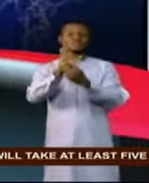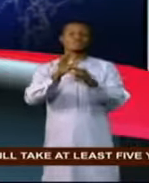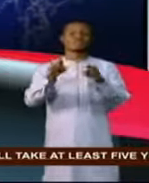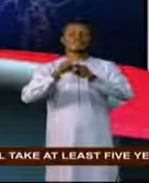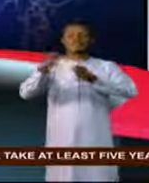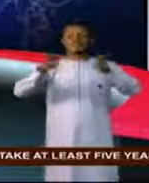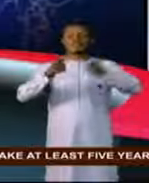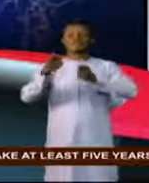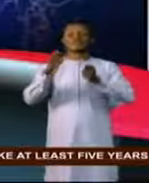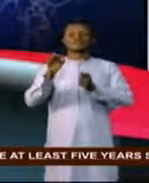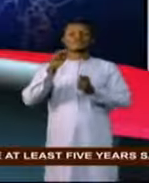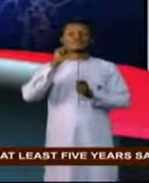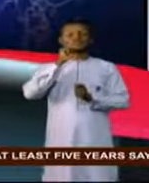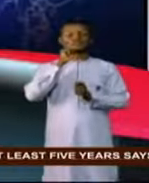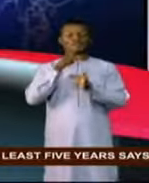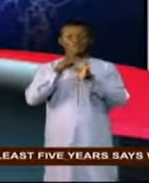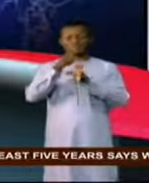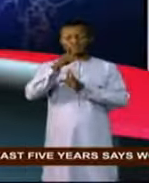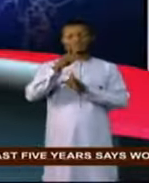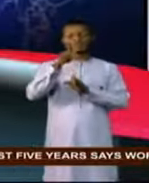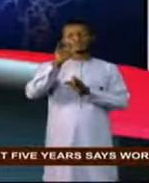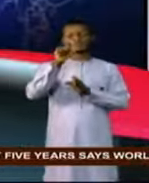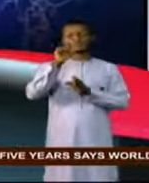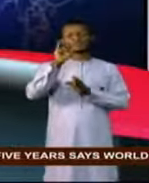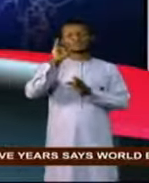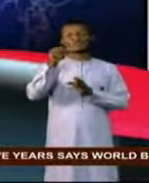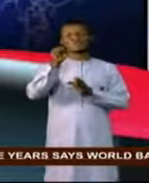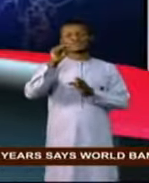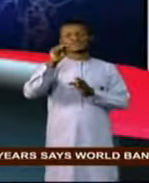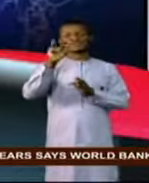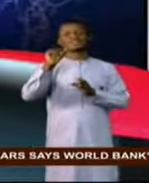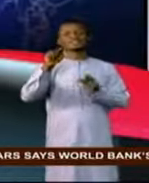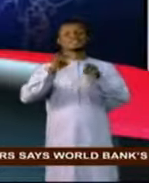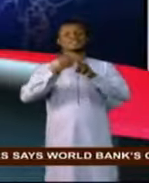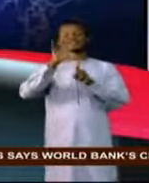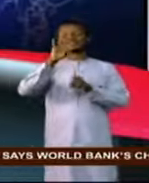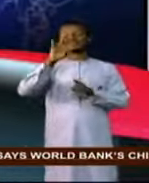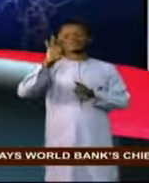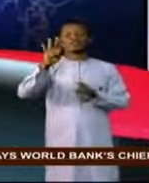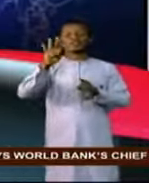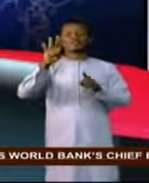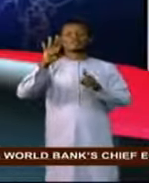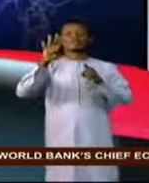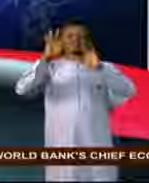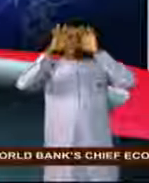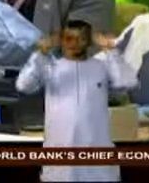Nigeria's Professor Bandi as the 74th President of the Assembly.